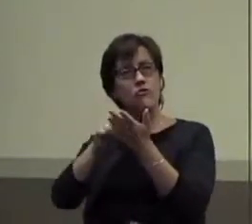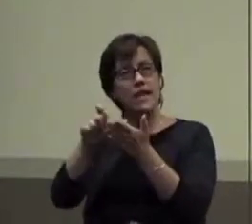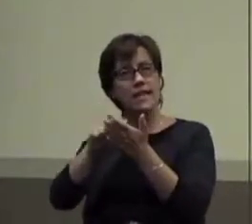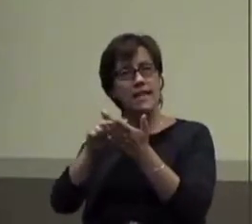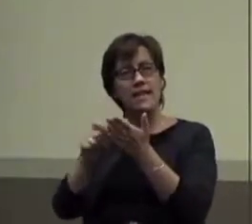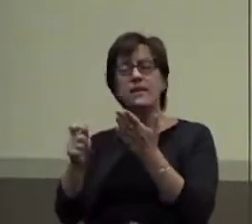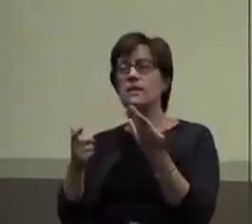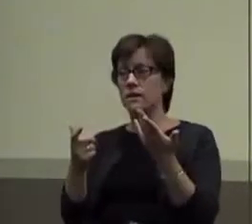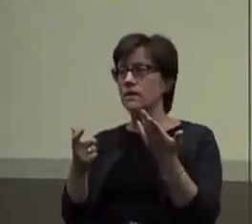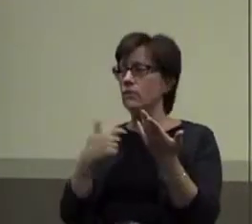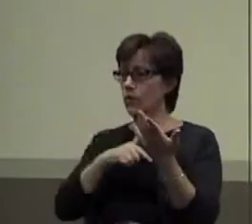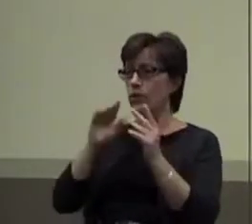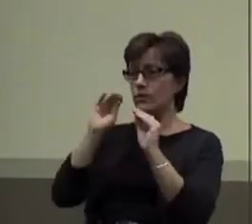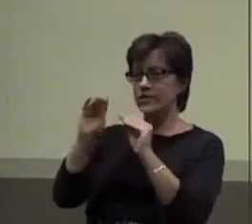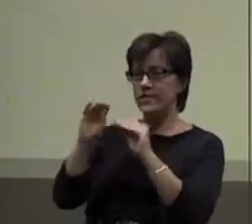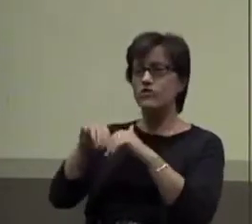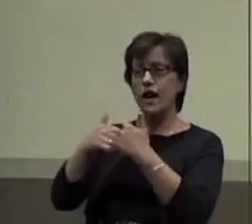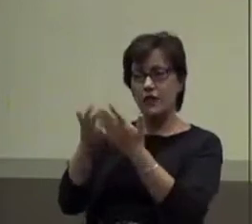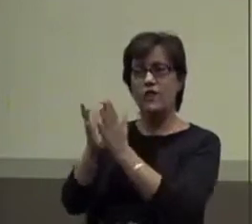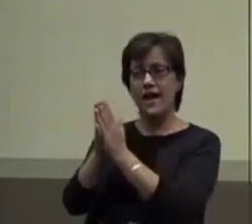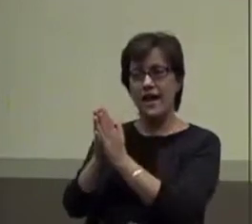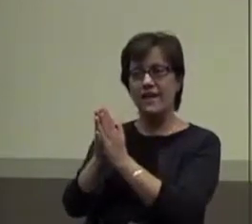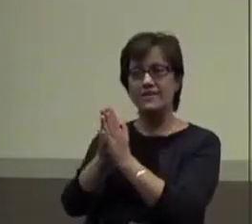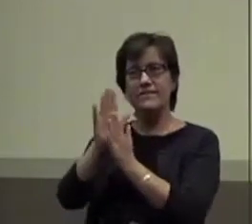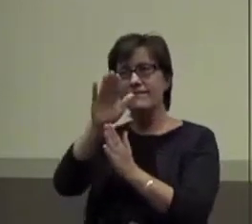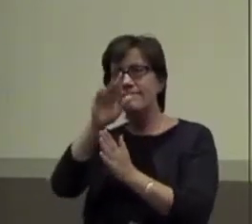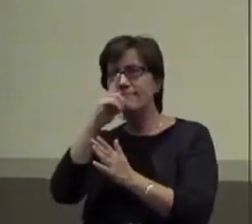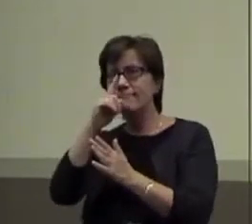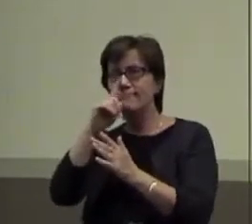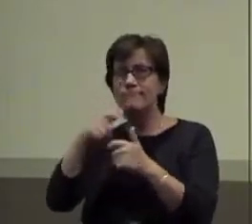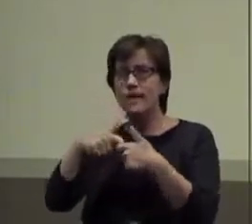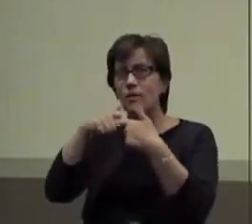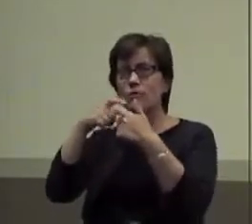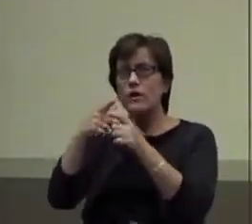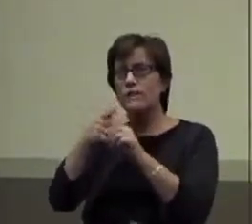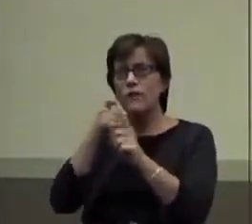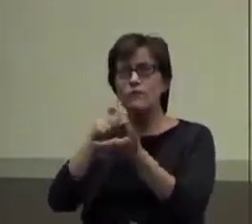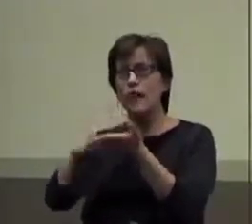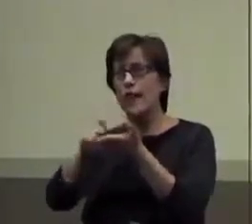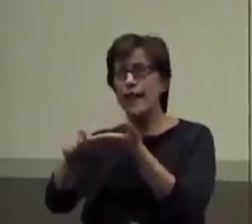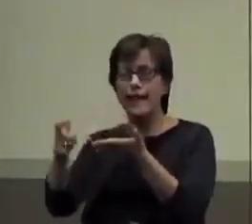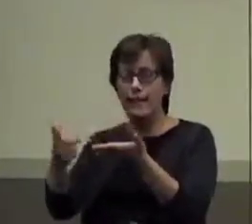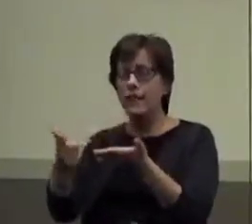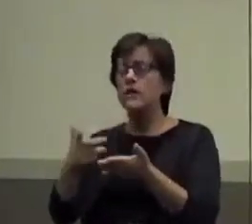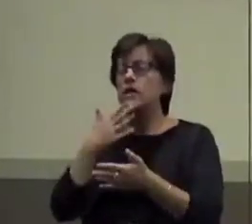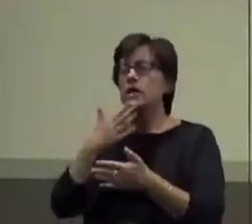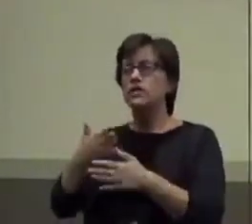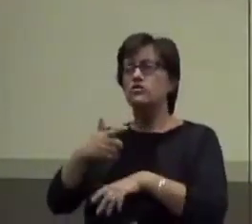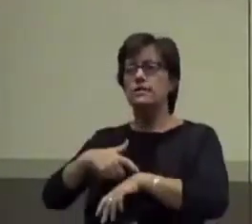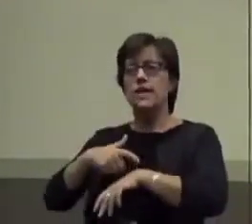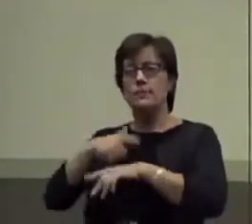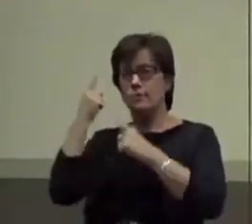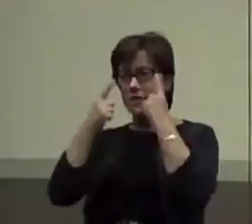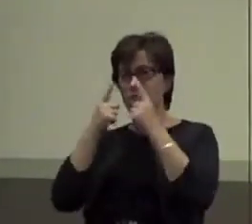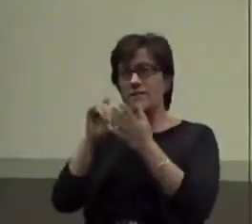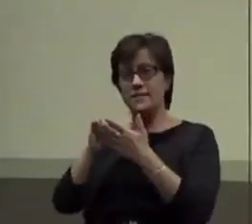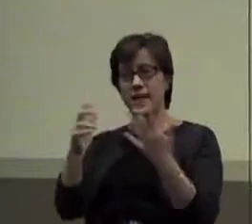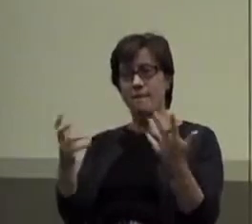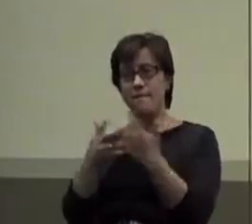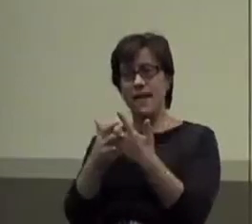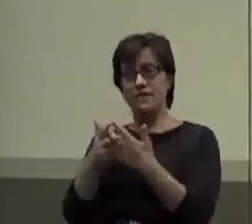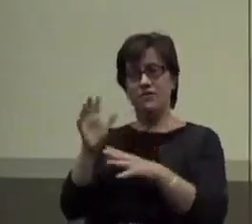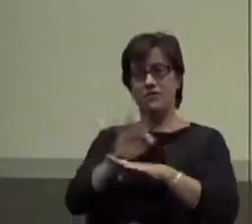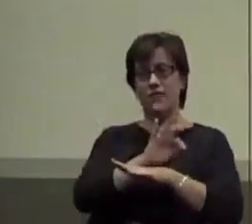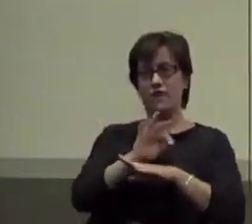to teach? Teacher how to ask to take a break from writing. Now is a good time to think about. Does that match the function? Right?